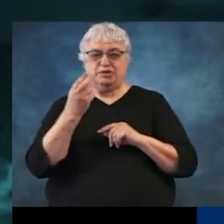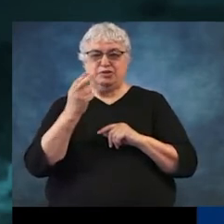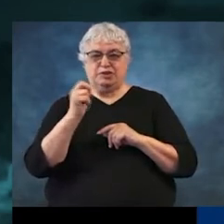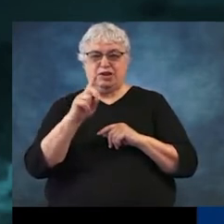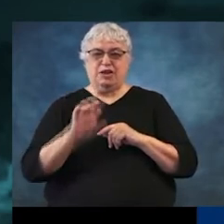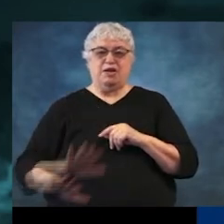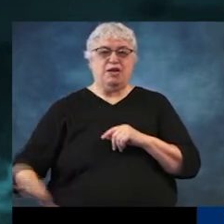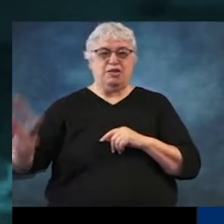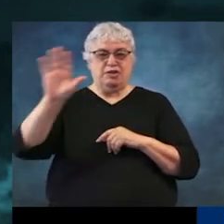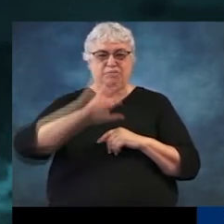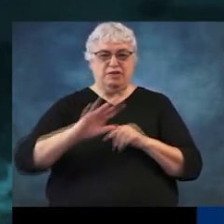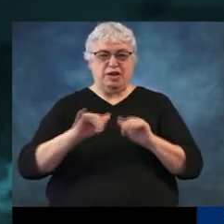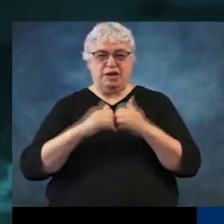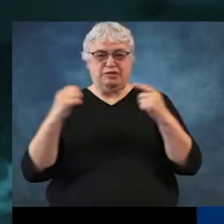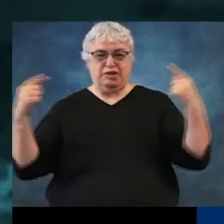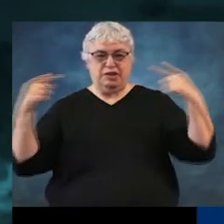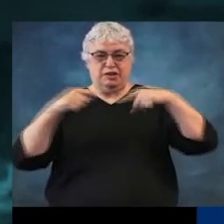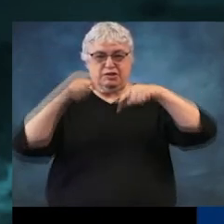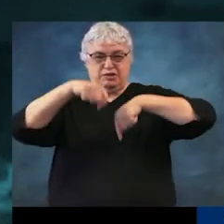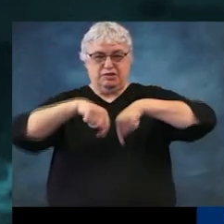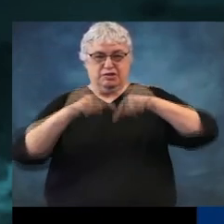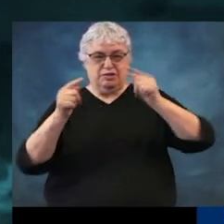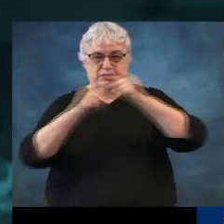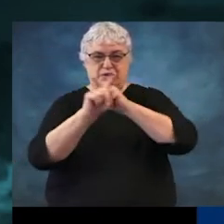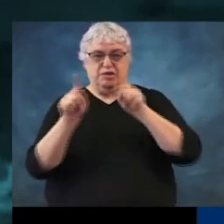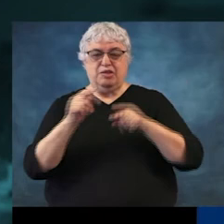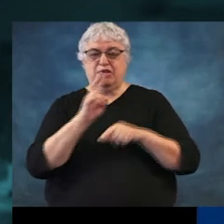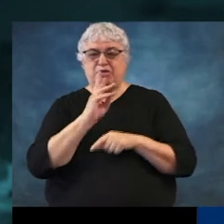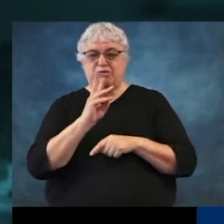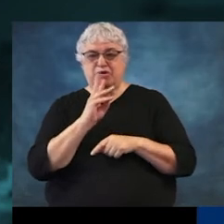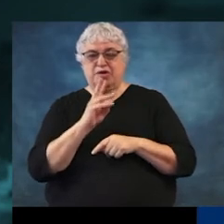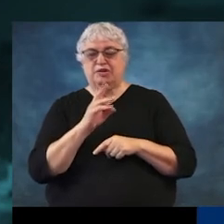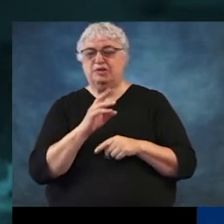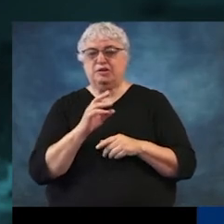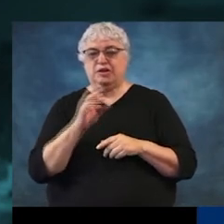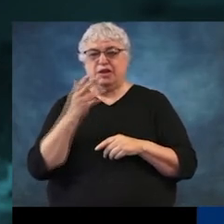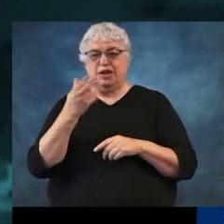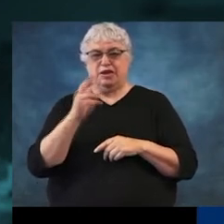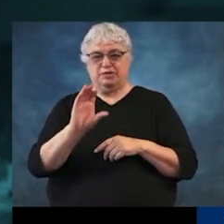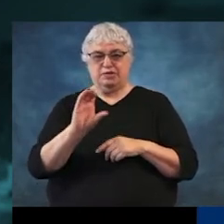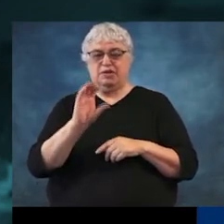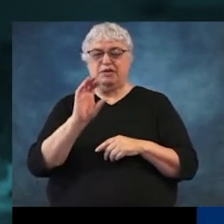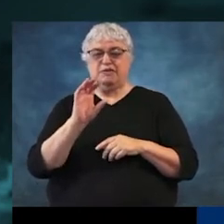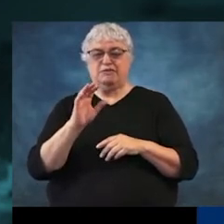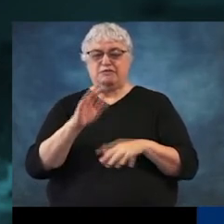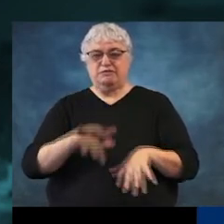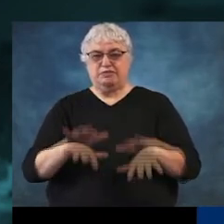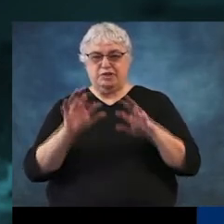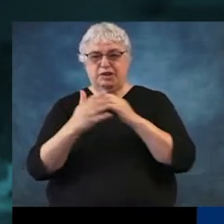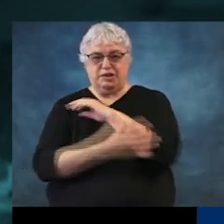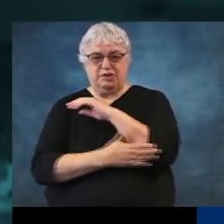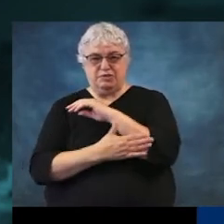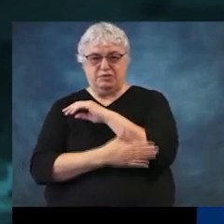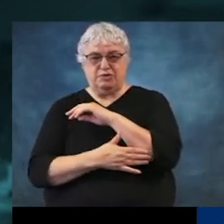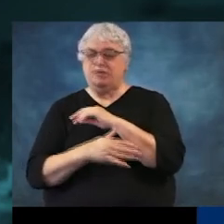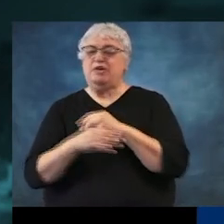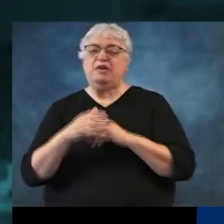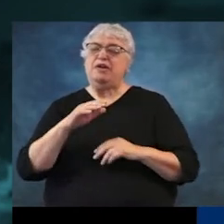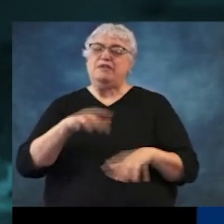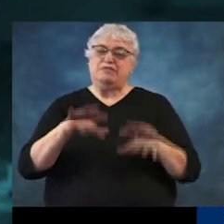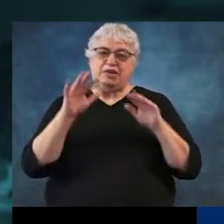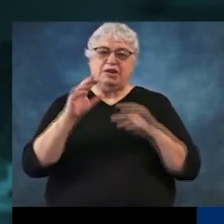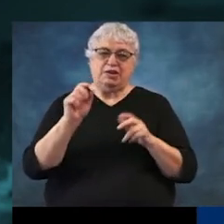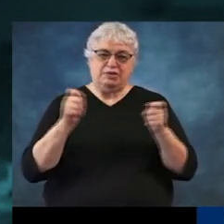the county and how they and how they drain. And you can get this map at the Harris County Flood Control District's website, hcfcd